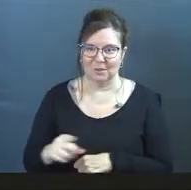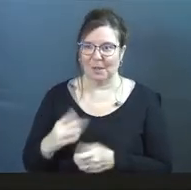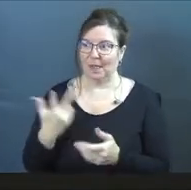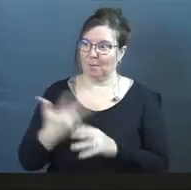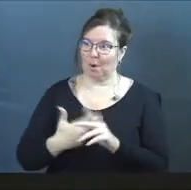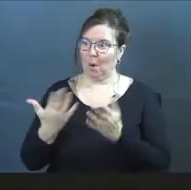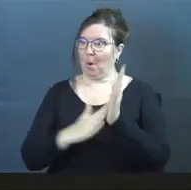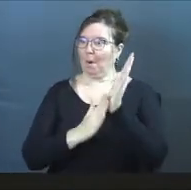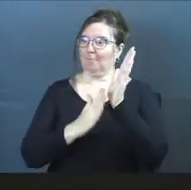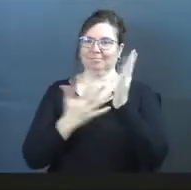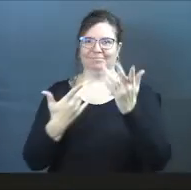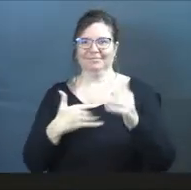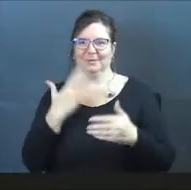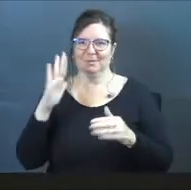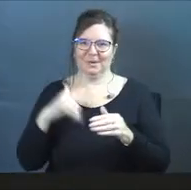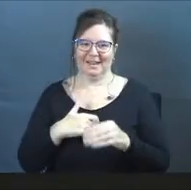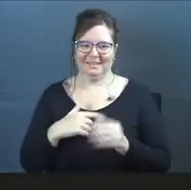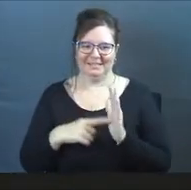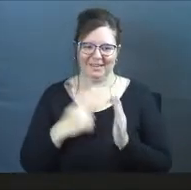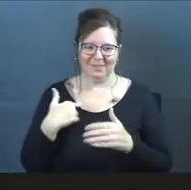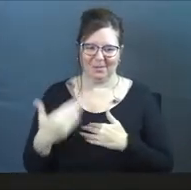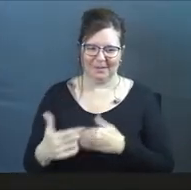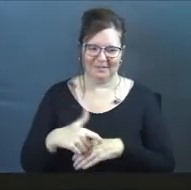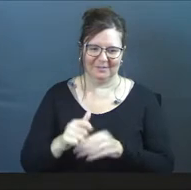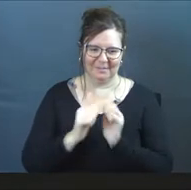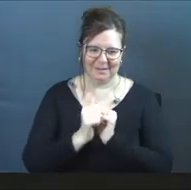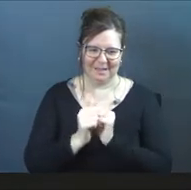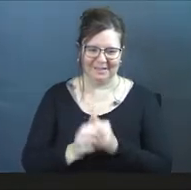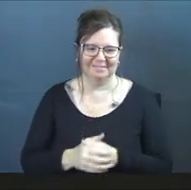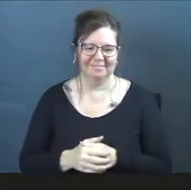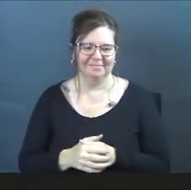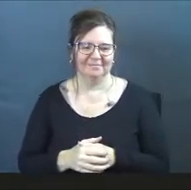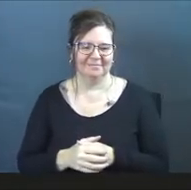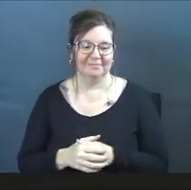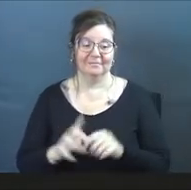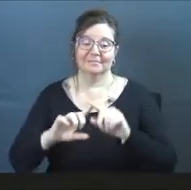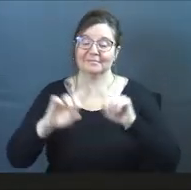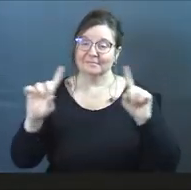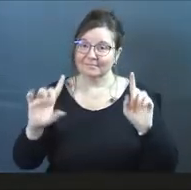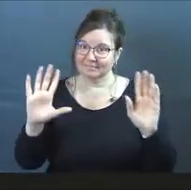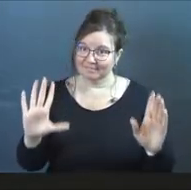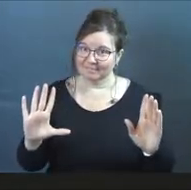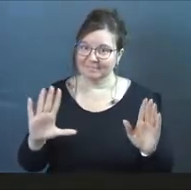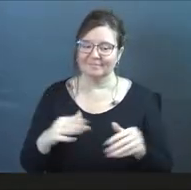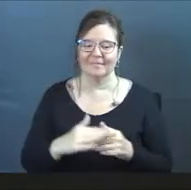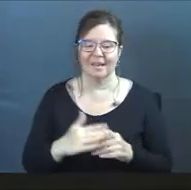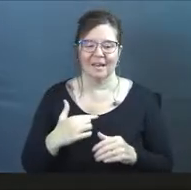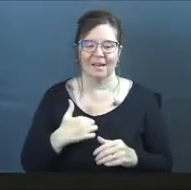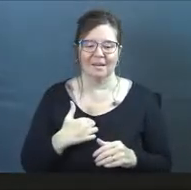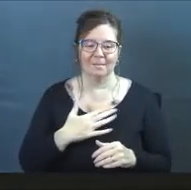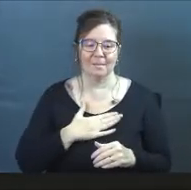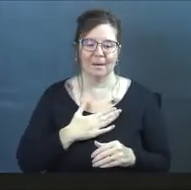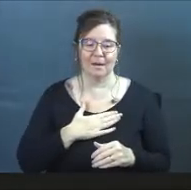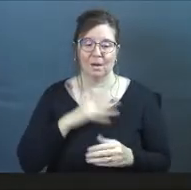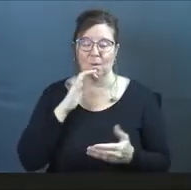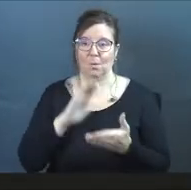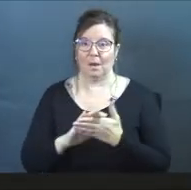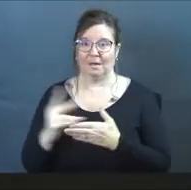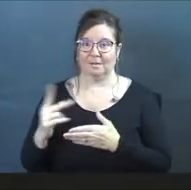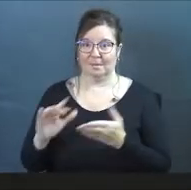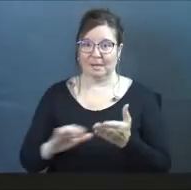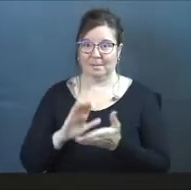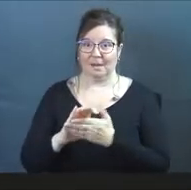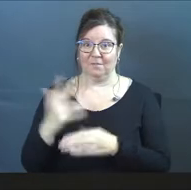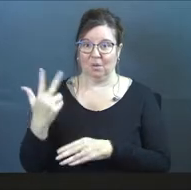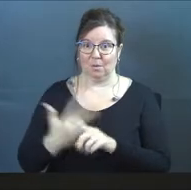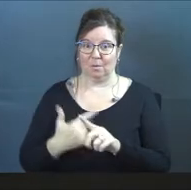Y'all are like three months. This is great. This is, this is a great sign for the rest of our time together. Um, but you know, I, my, my wife just being married